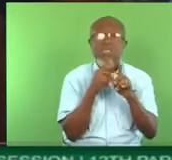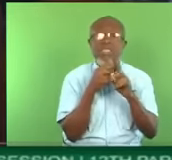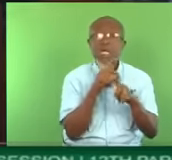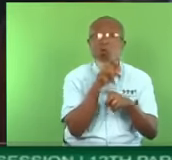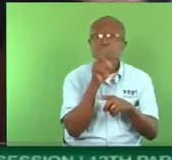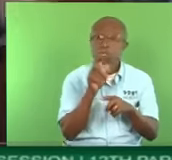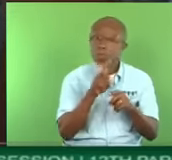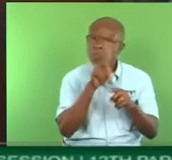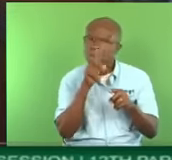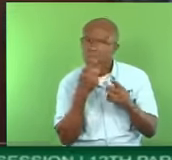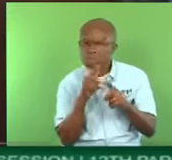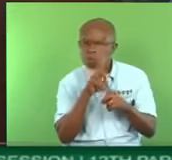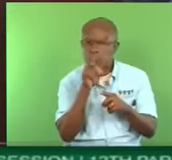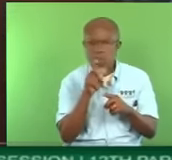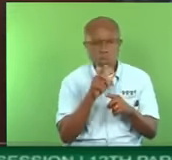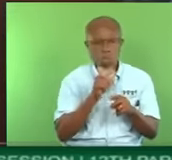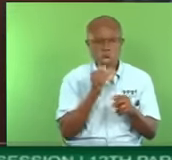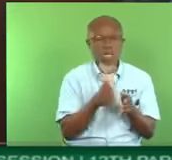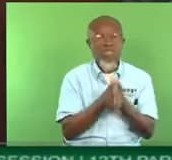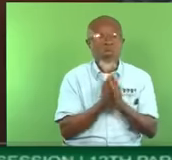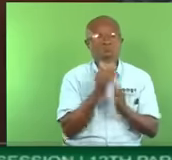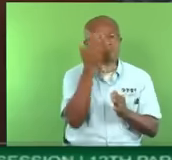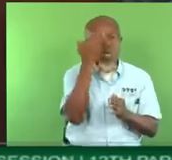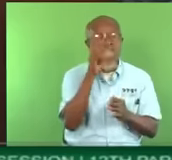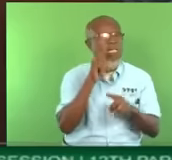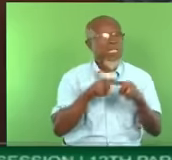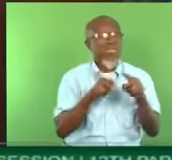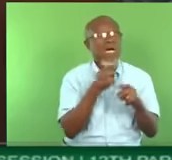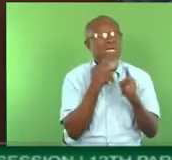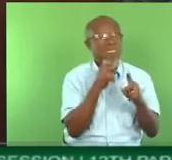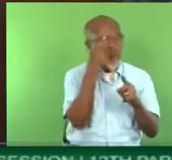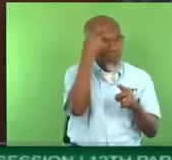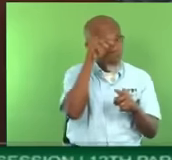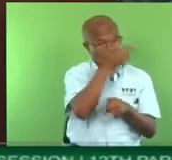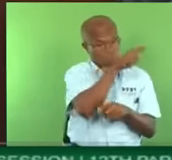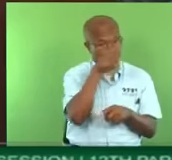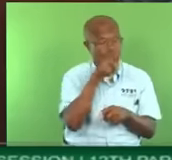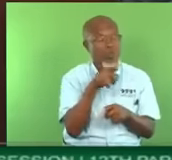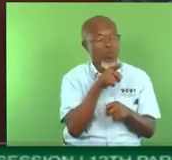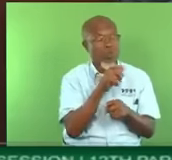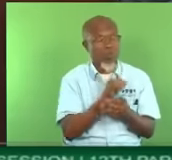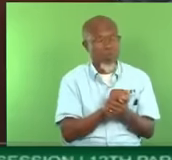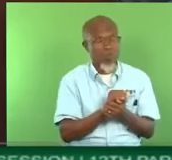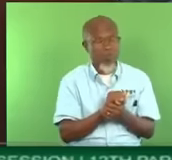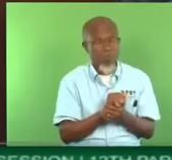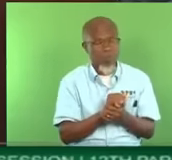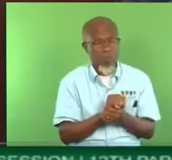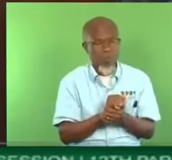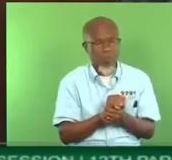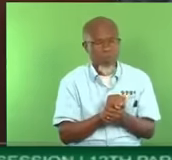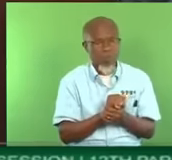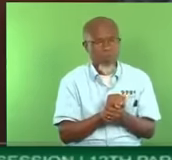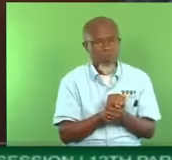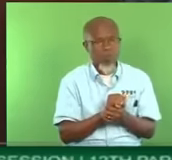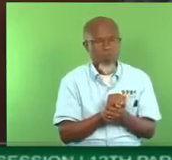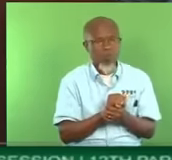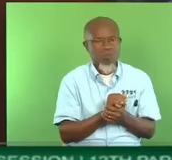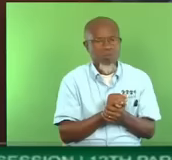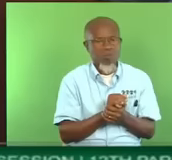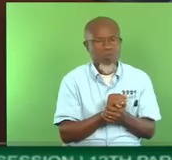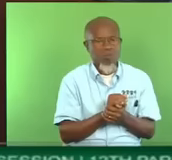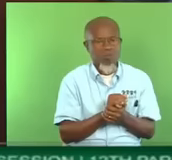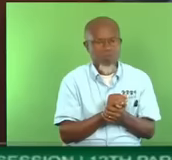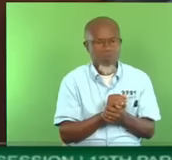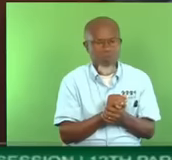else or something else. And I want to tell the member of Digo Martin, we're in his absence. I'll speak today as a functionary. So,